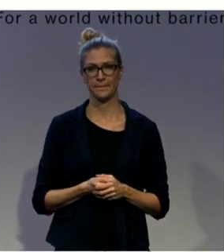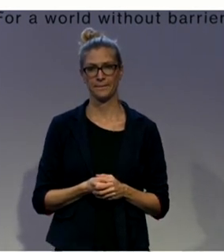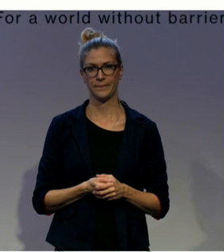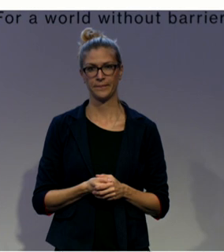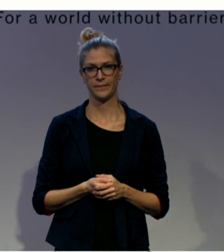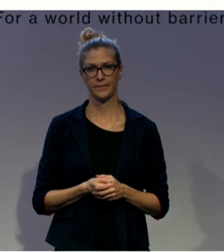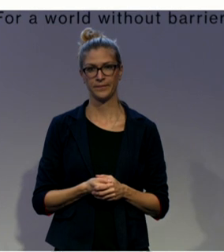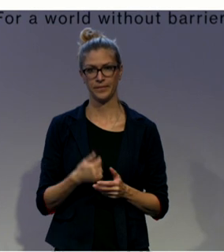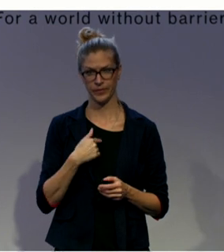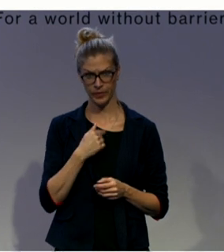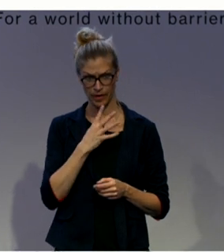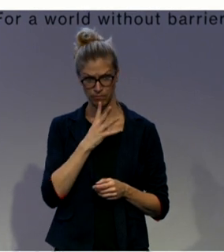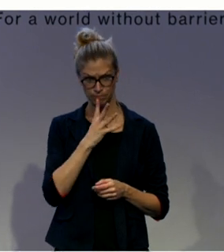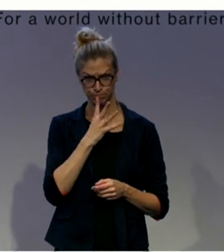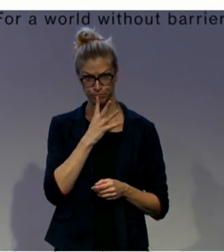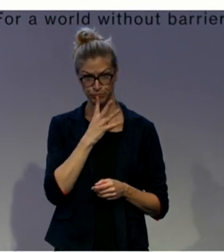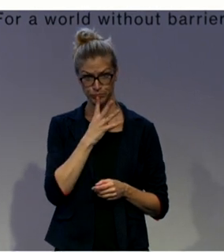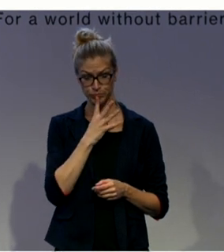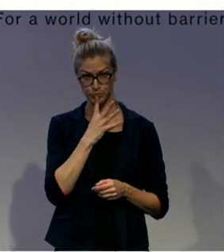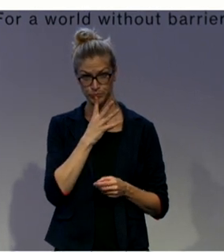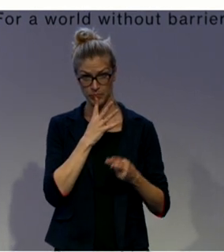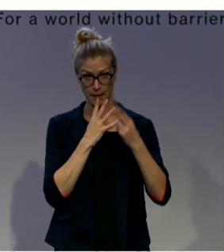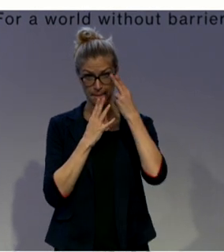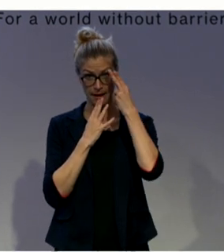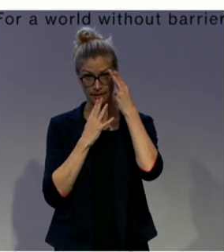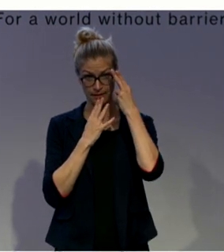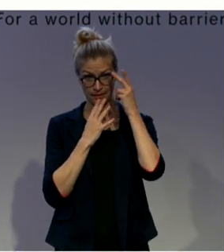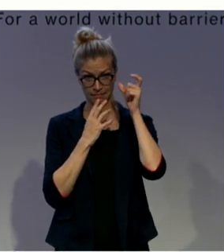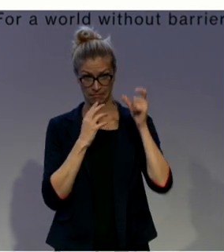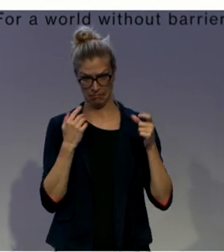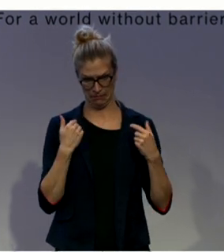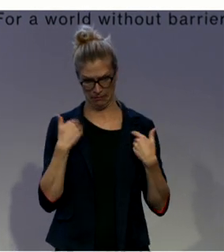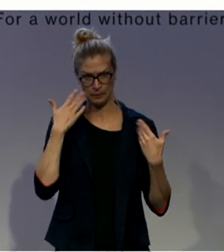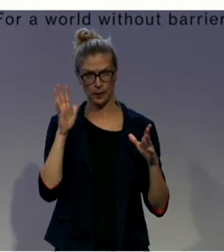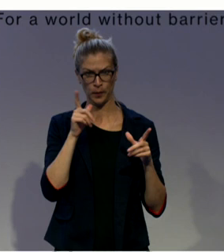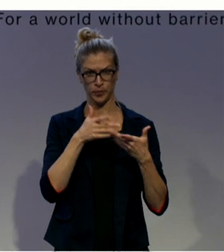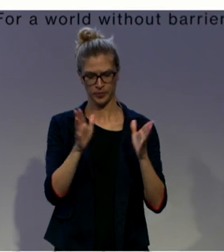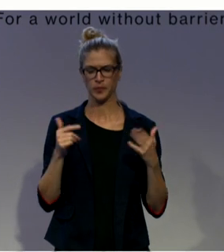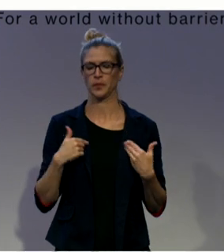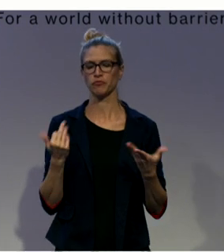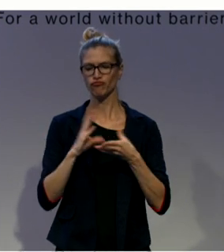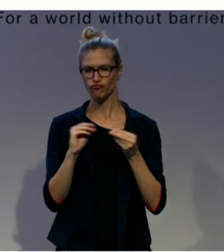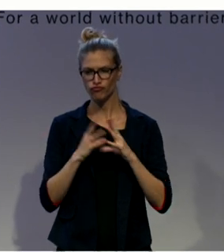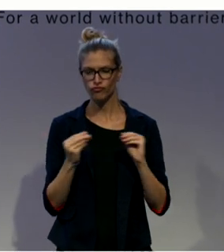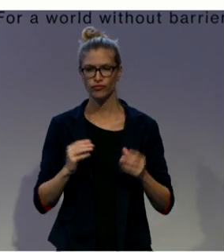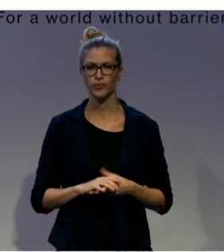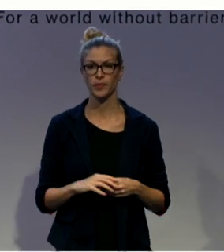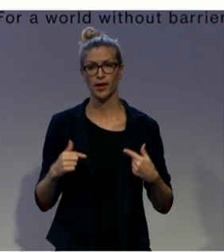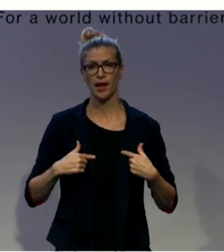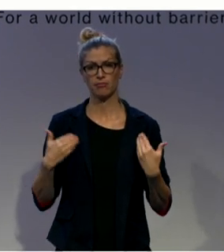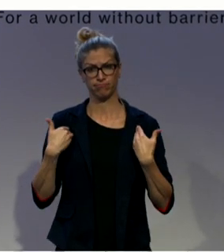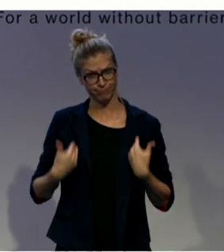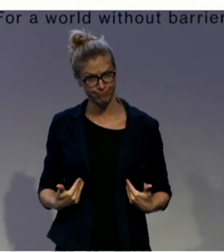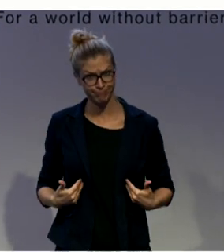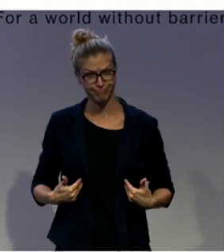blind people know who I am. I am very happy to be part of this conference since 2014.